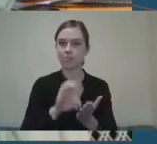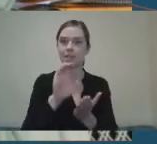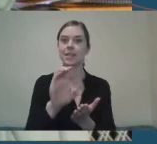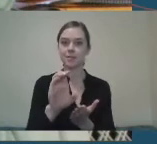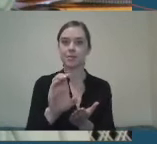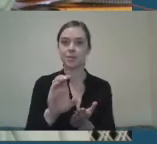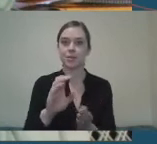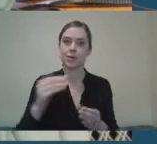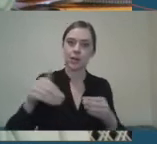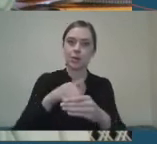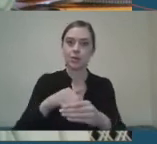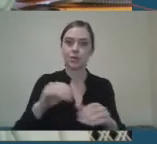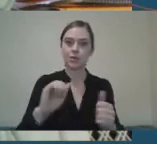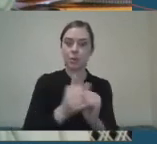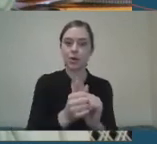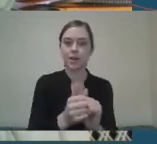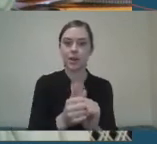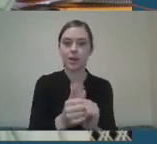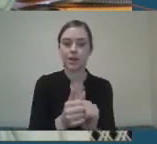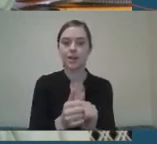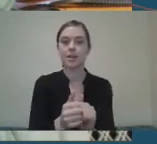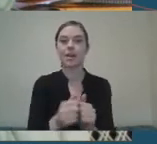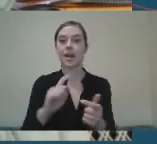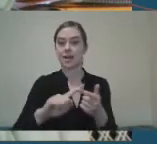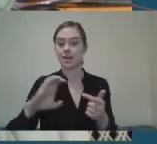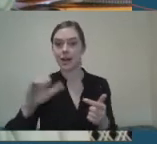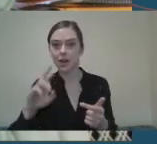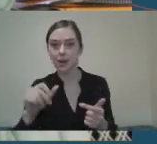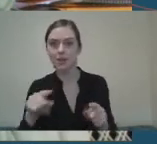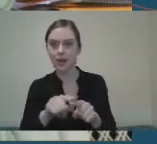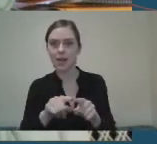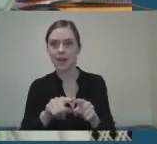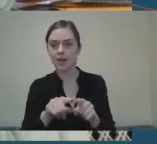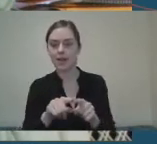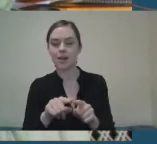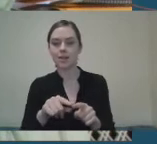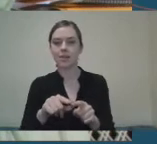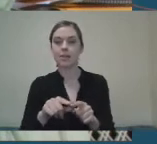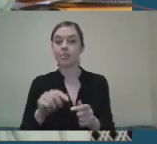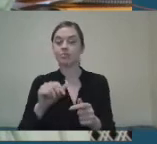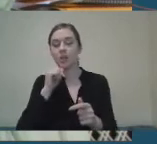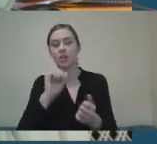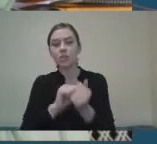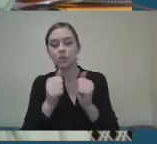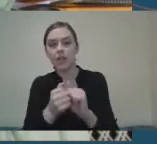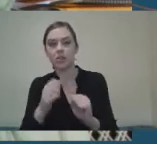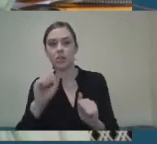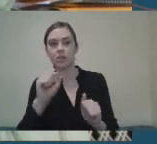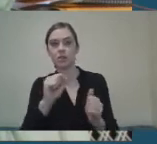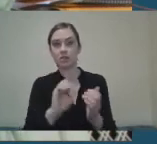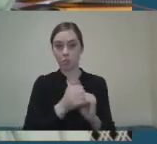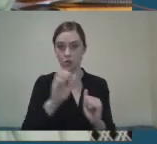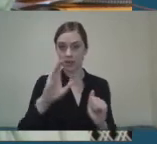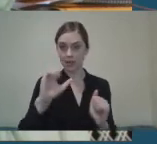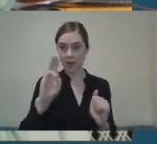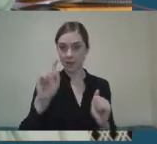including Cara as well, and I know, we need to not only embed the changes in terms of sports capital, but also empower people with